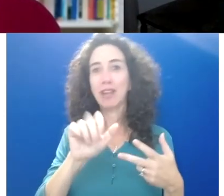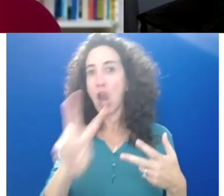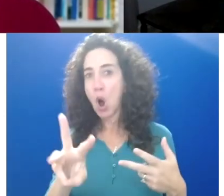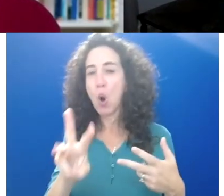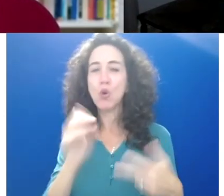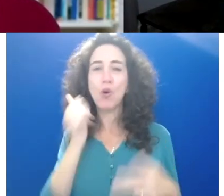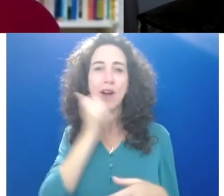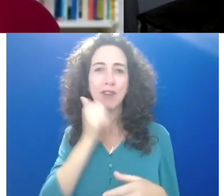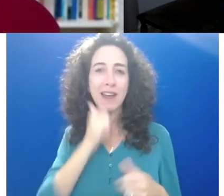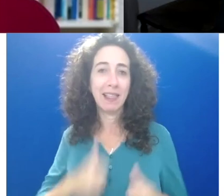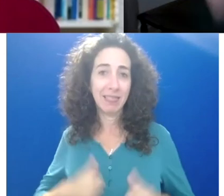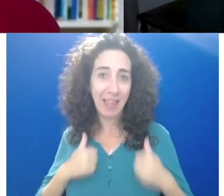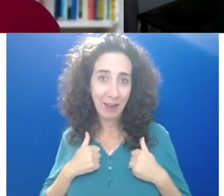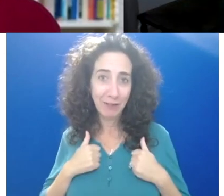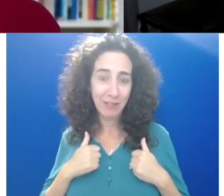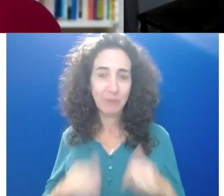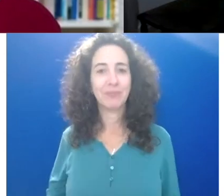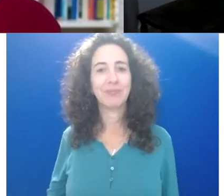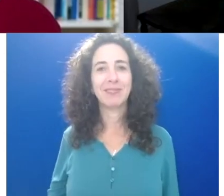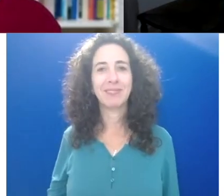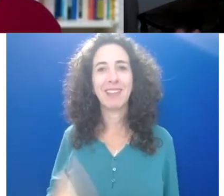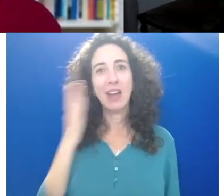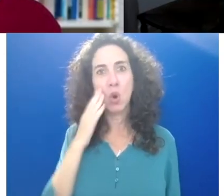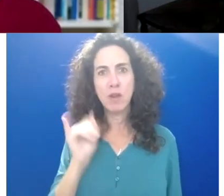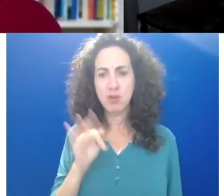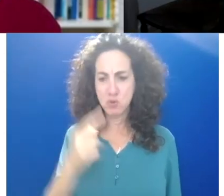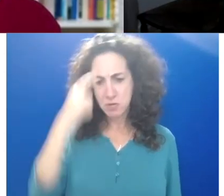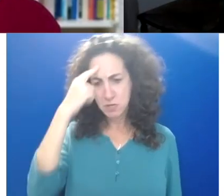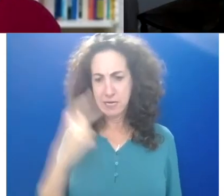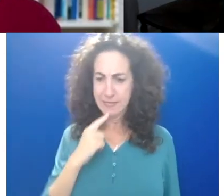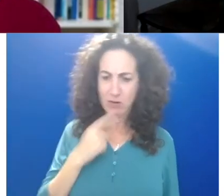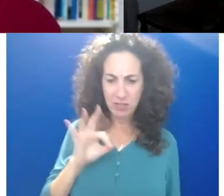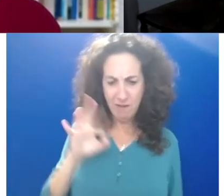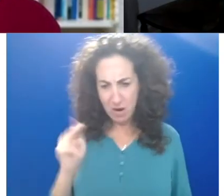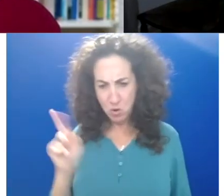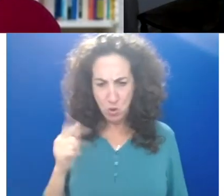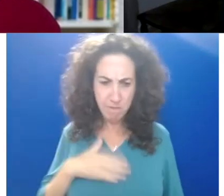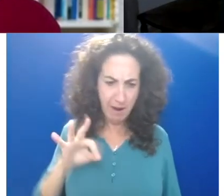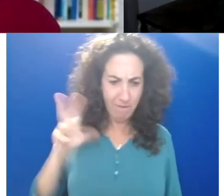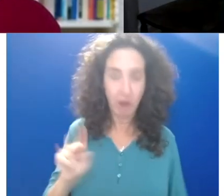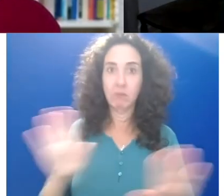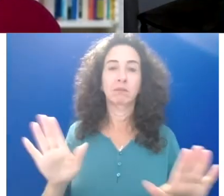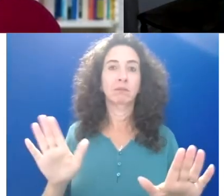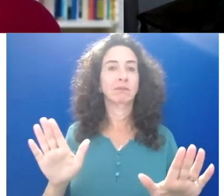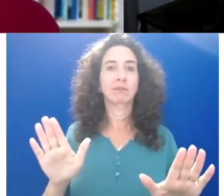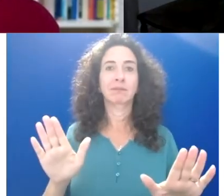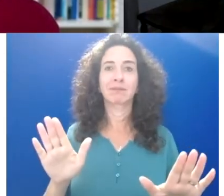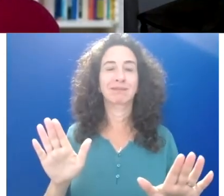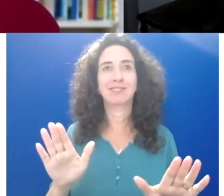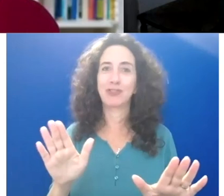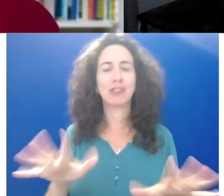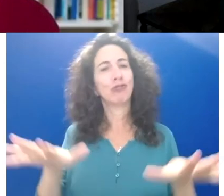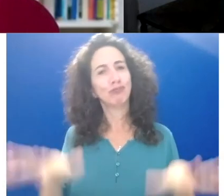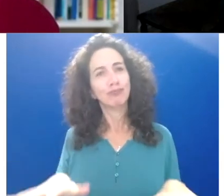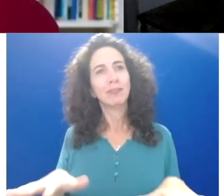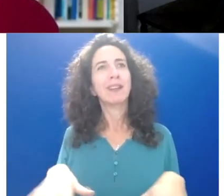about, well, if you take fun too seriously, doesn't it just kind of run away. Same thing people ask when you think can you plan for fun, because of the